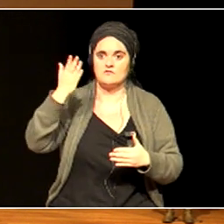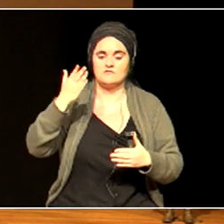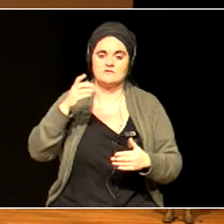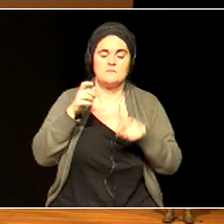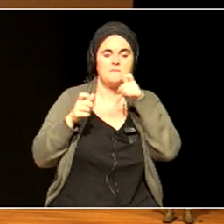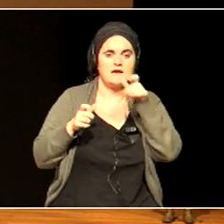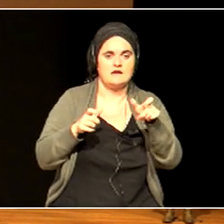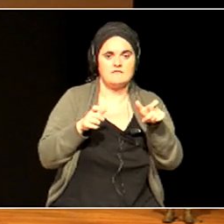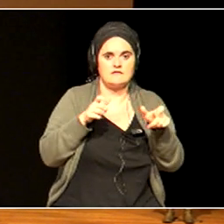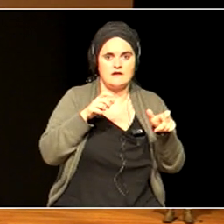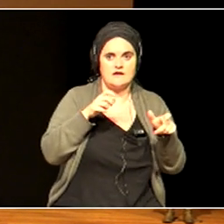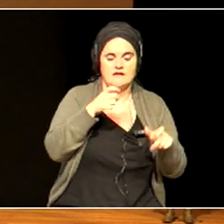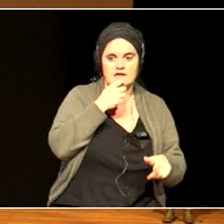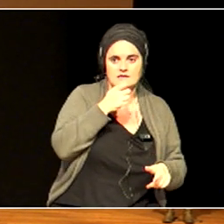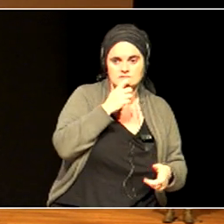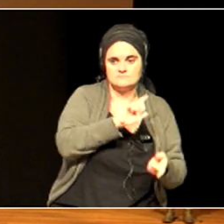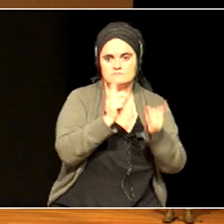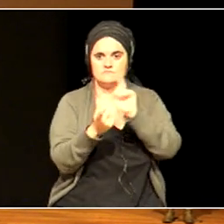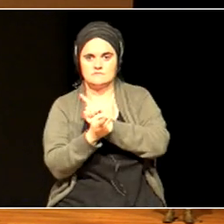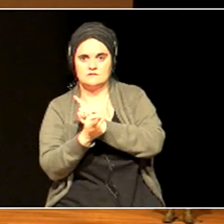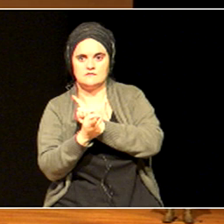alternatives. Another world is possible.